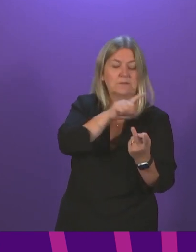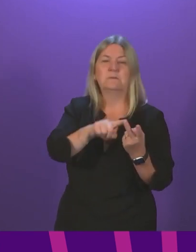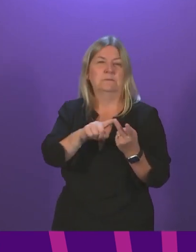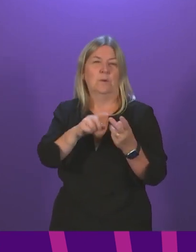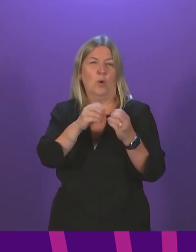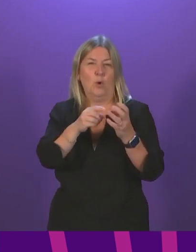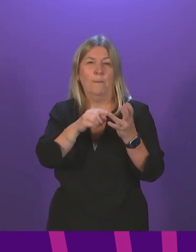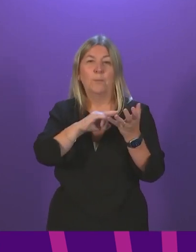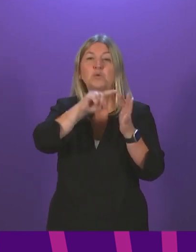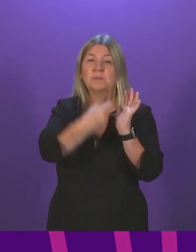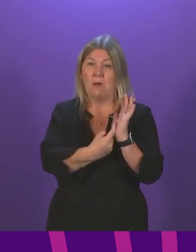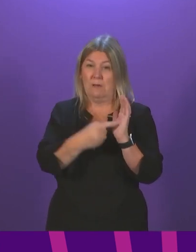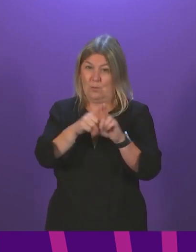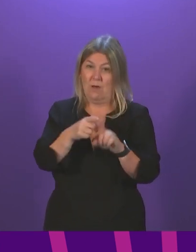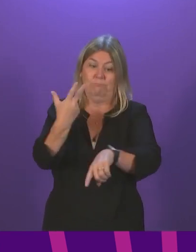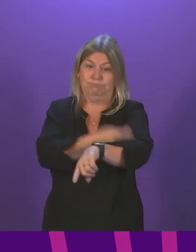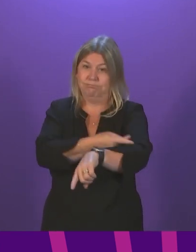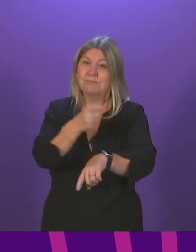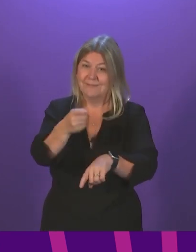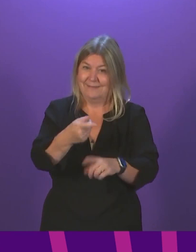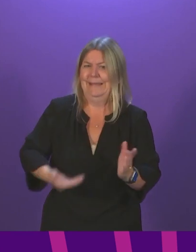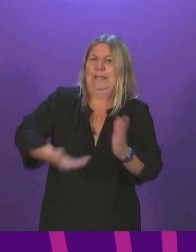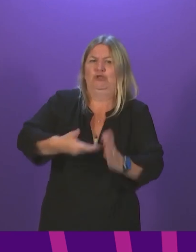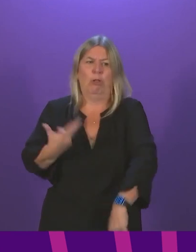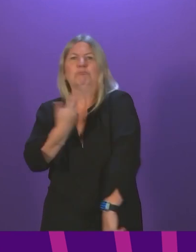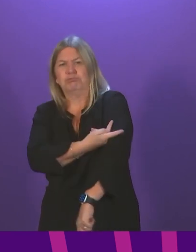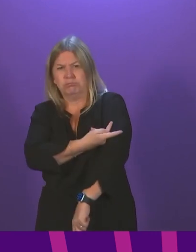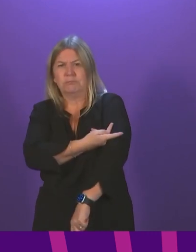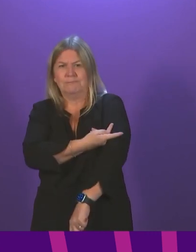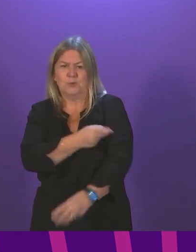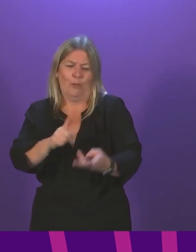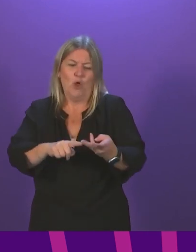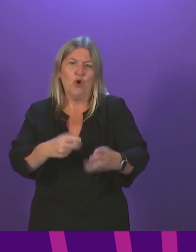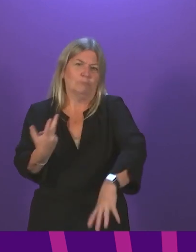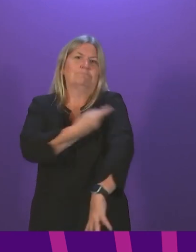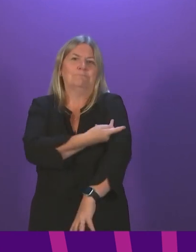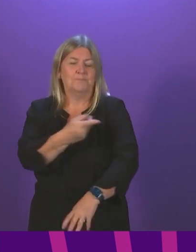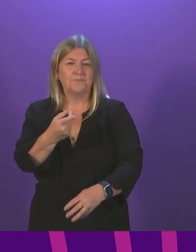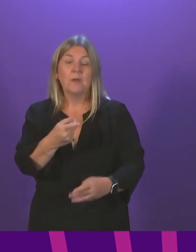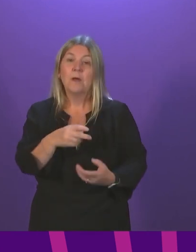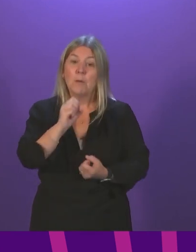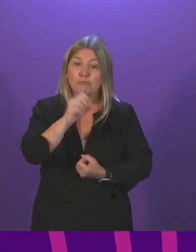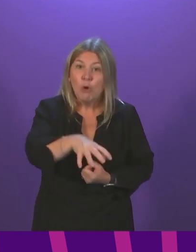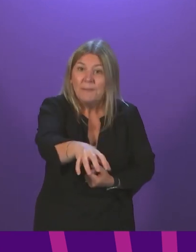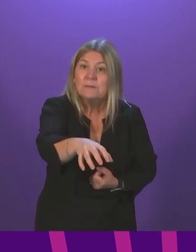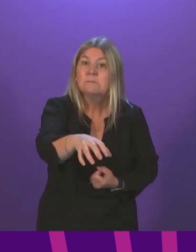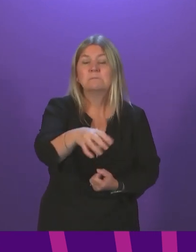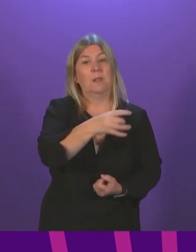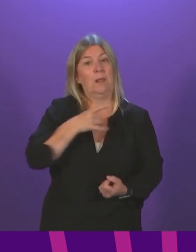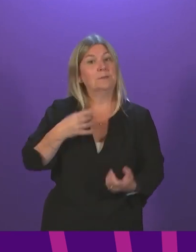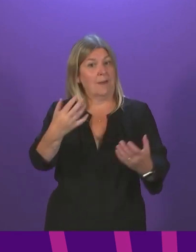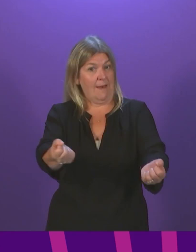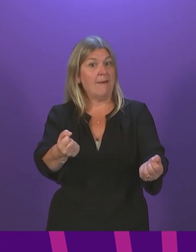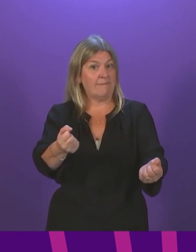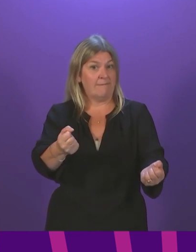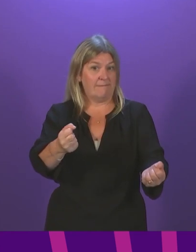coming. Drop-in clinics are already available right across the country. There are drop-in clinics in every mainland health board area. These will be